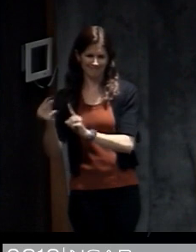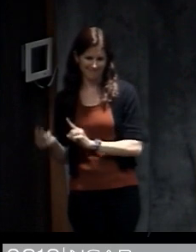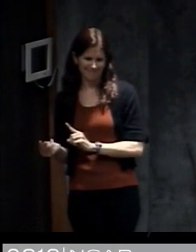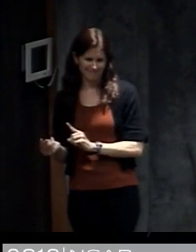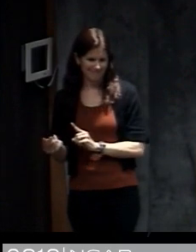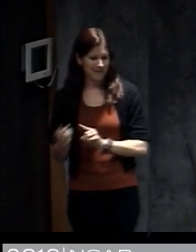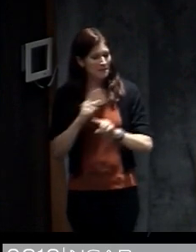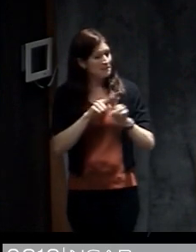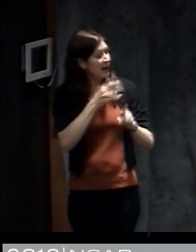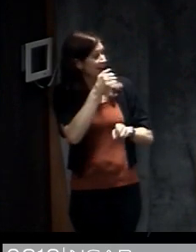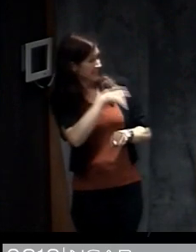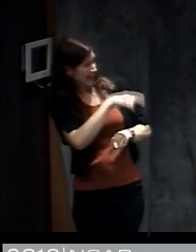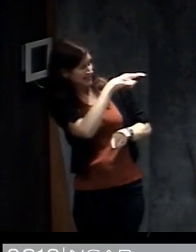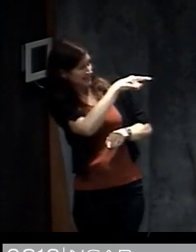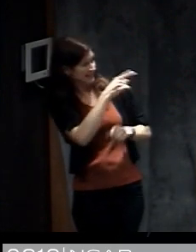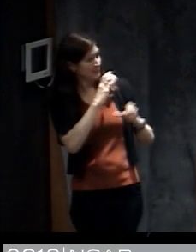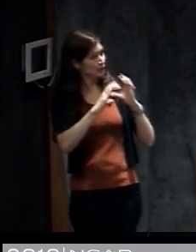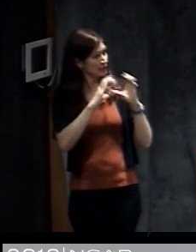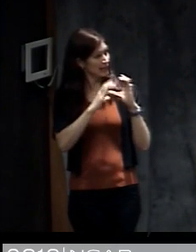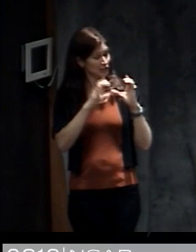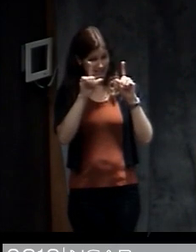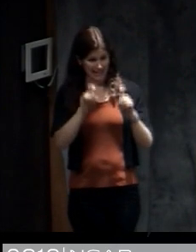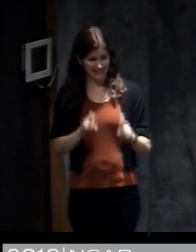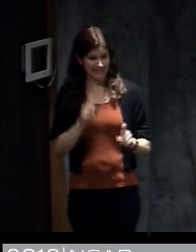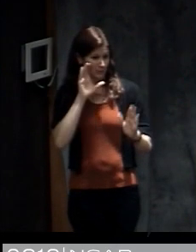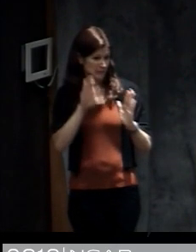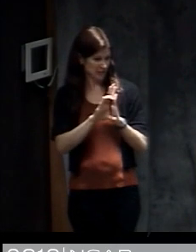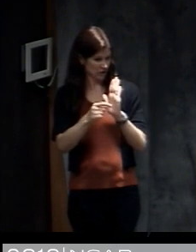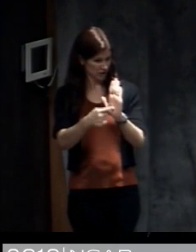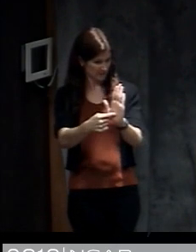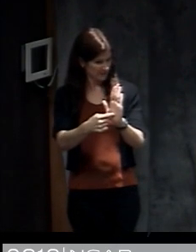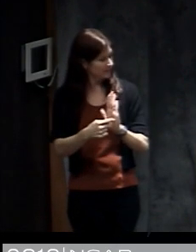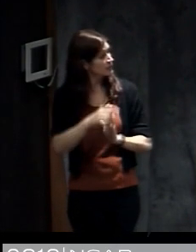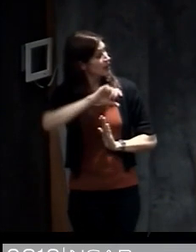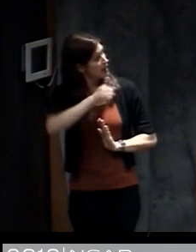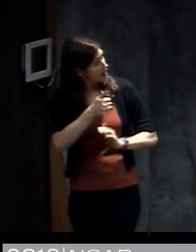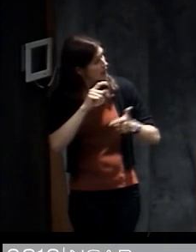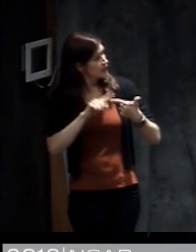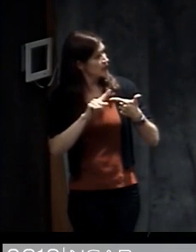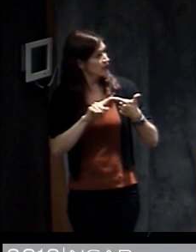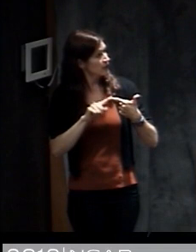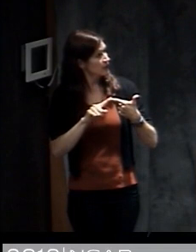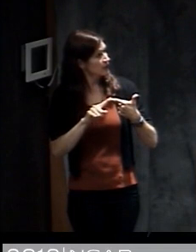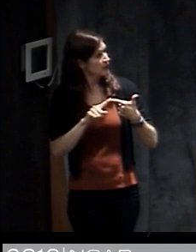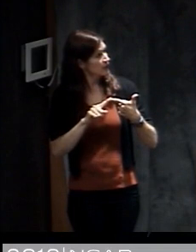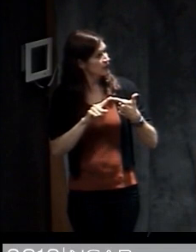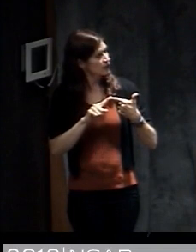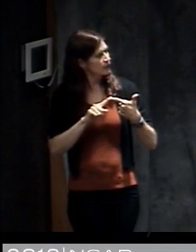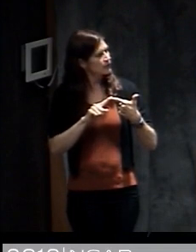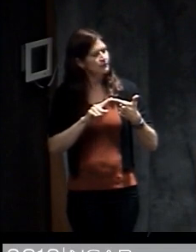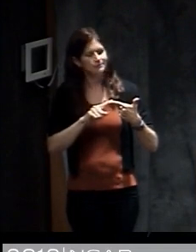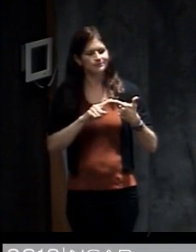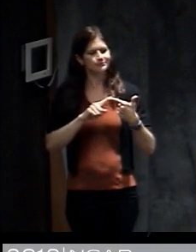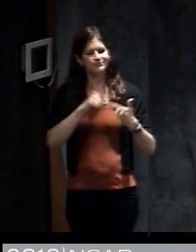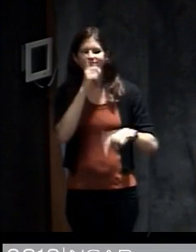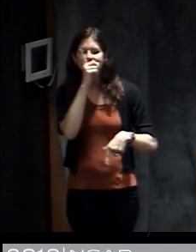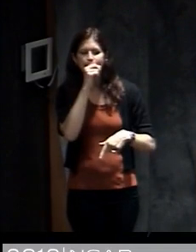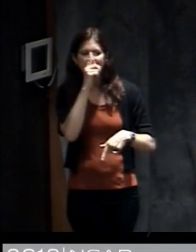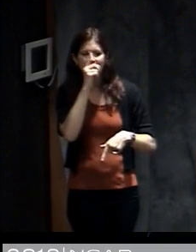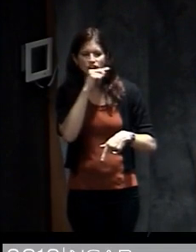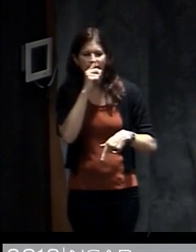everything. But this is one kind of communication that we tested. Another that we tested is simulation. This simulation shows,